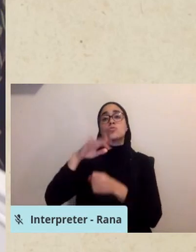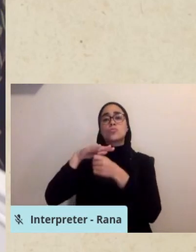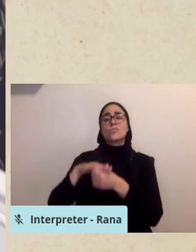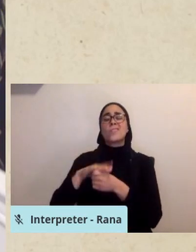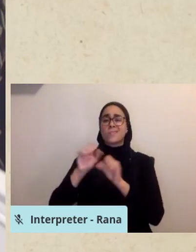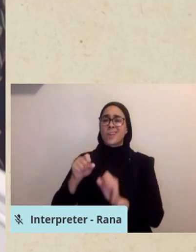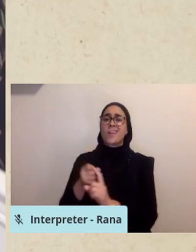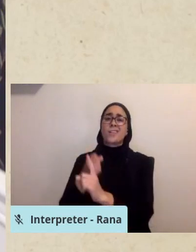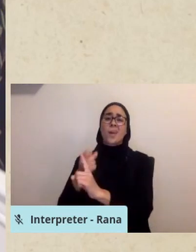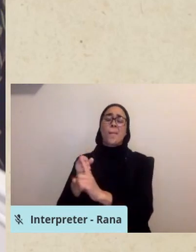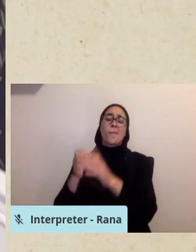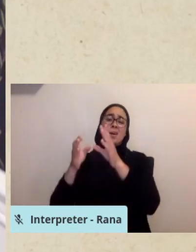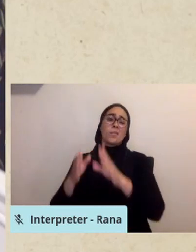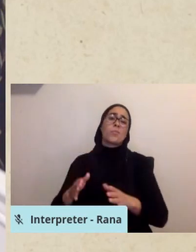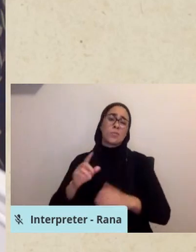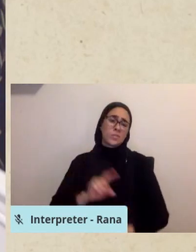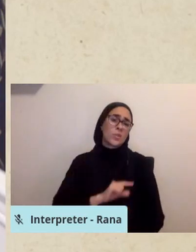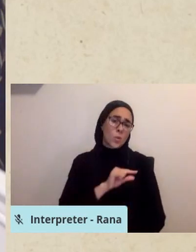individual's quality of life.